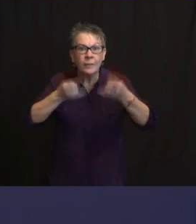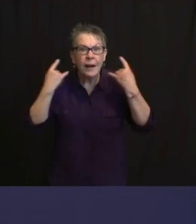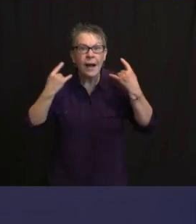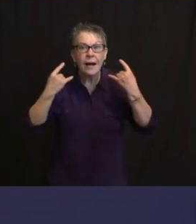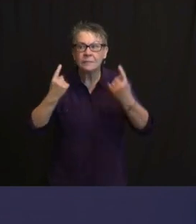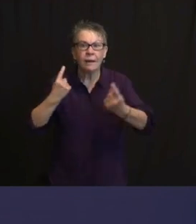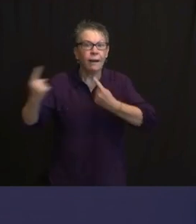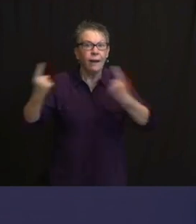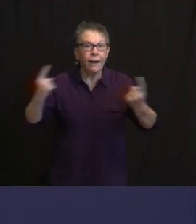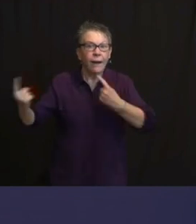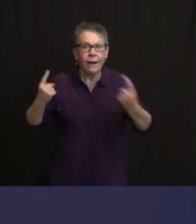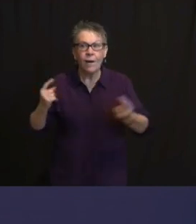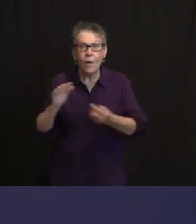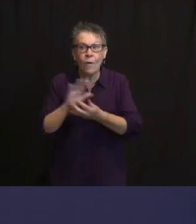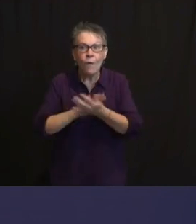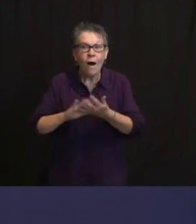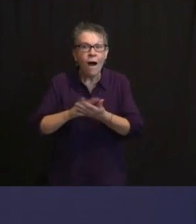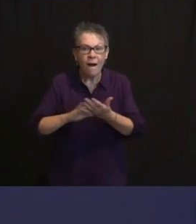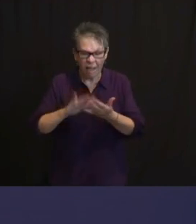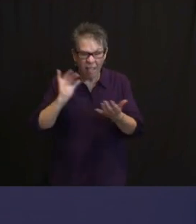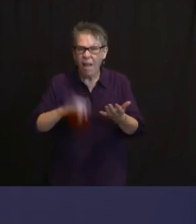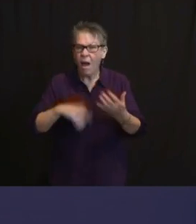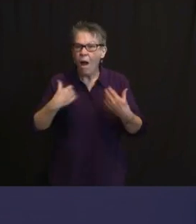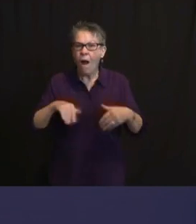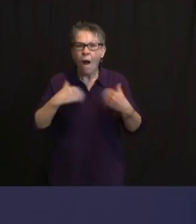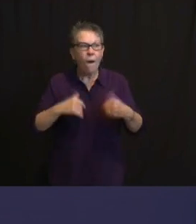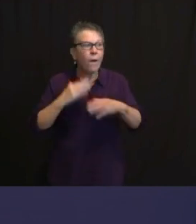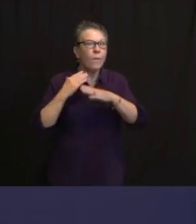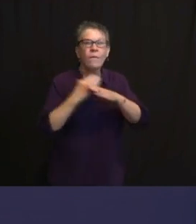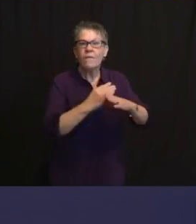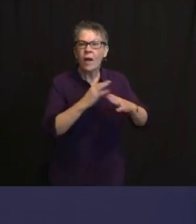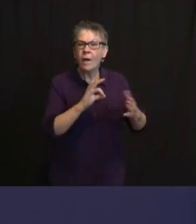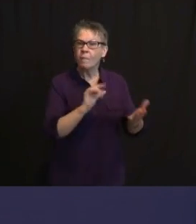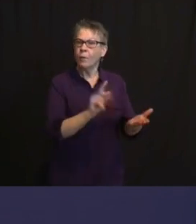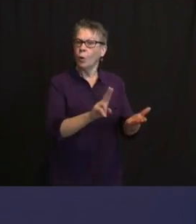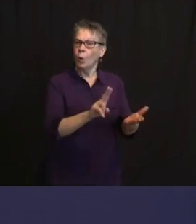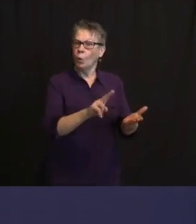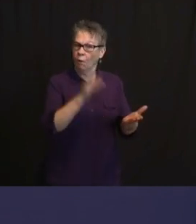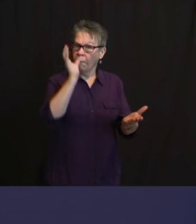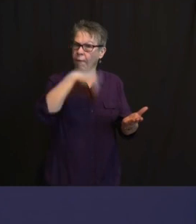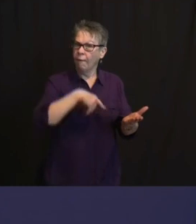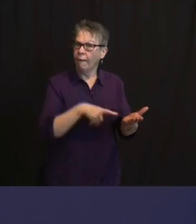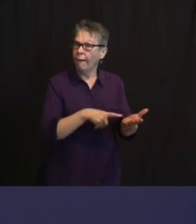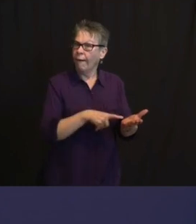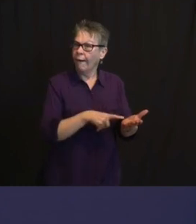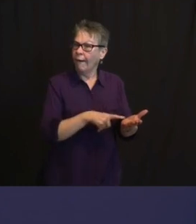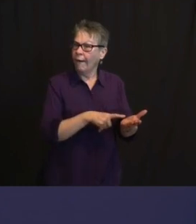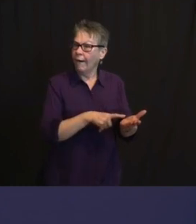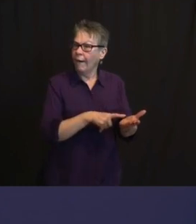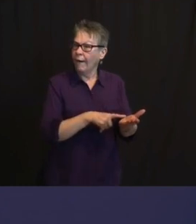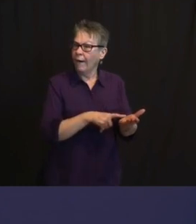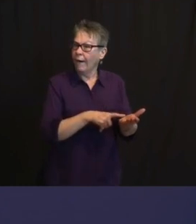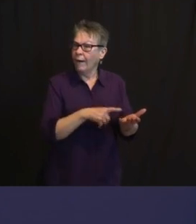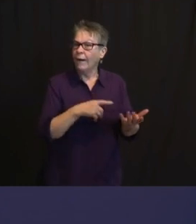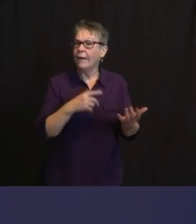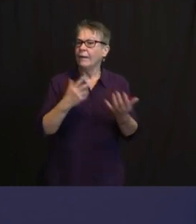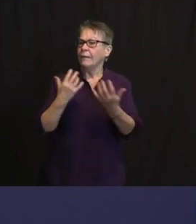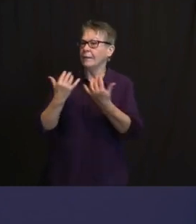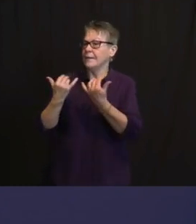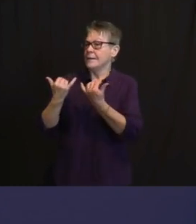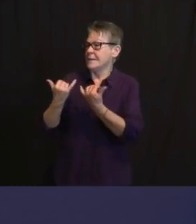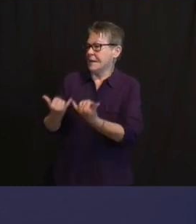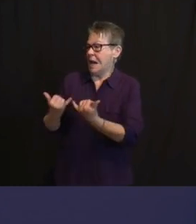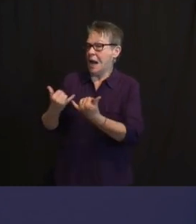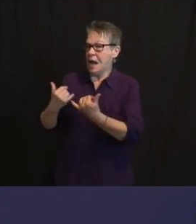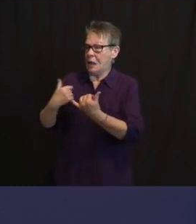PREVENTED. SO KNOWING THAT THERE'S VARIANCE. KNOWING THAT WE'RE ROLLING OUT VACCINES. AND I DO BELIEVE WE WILL MEET